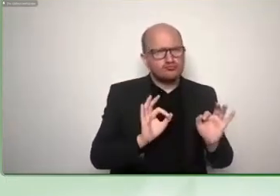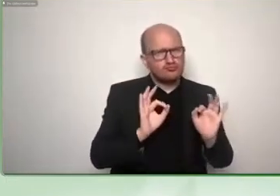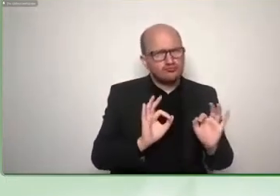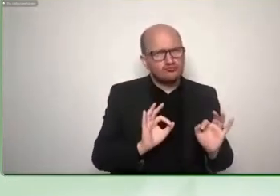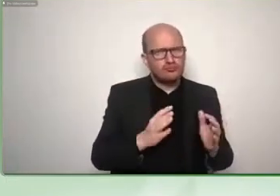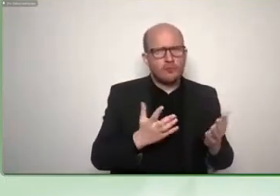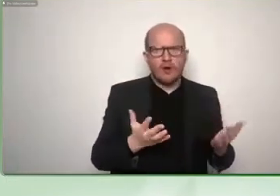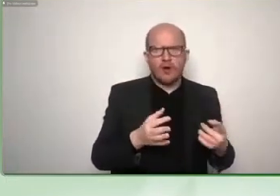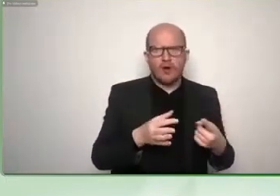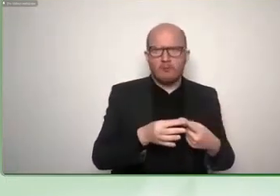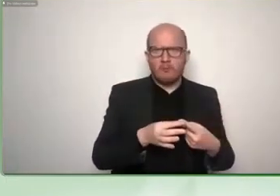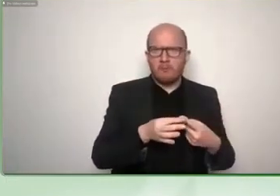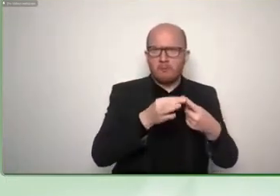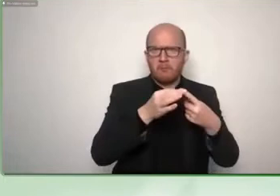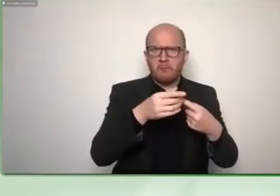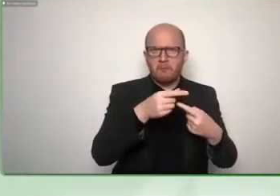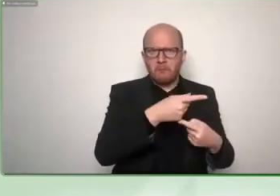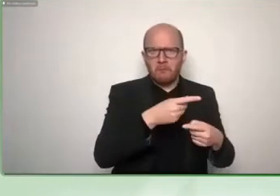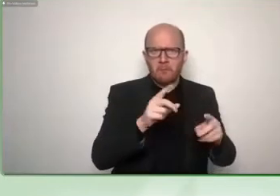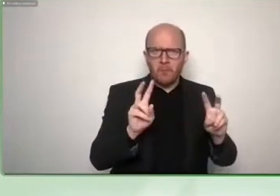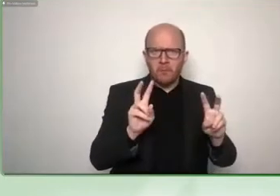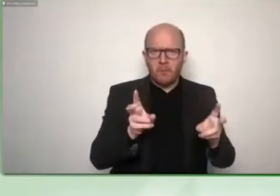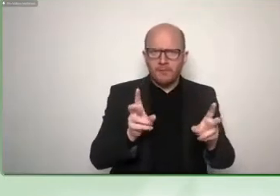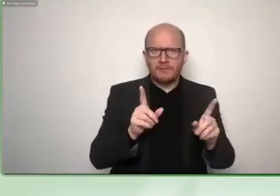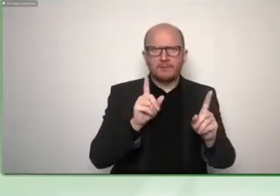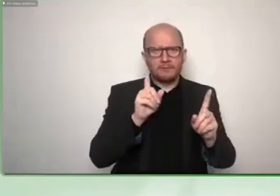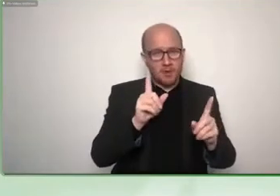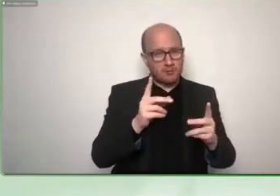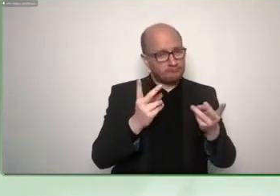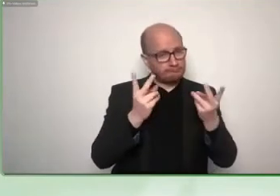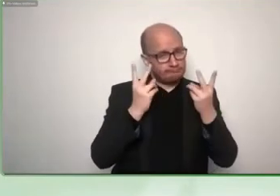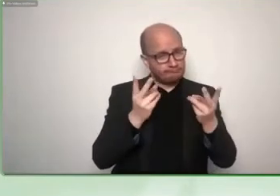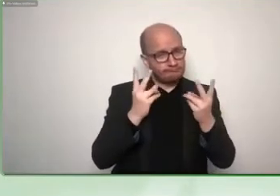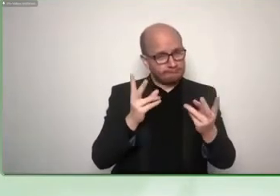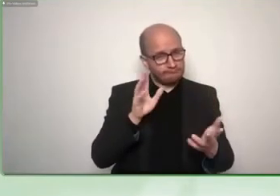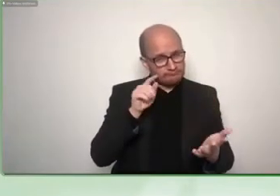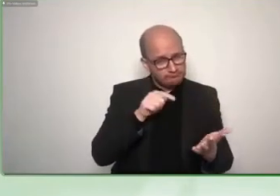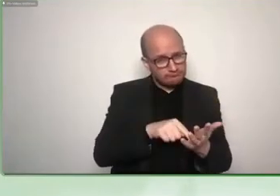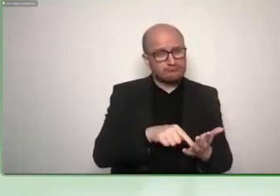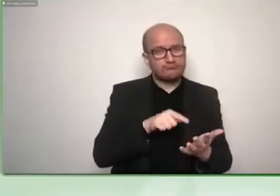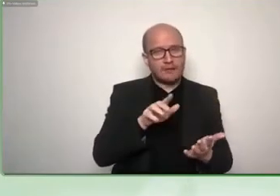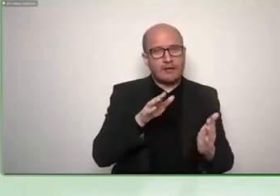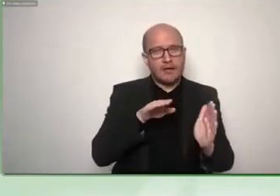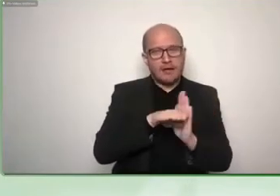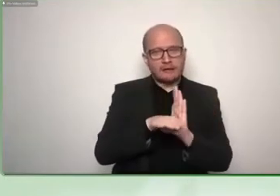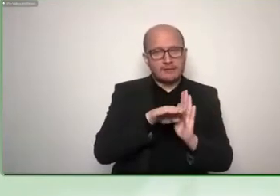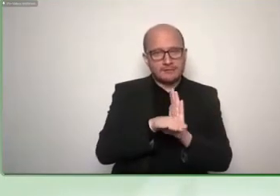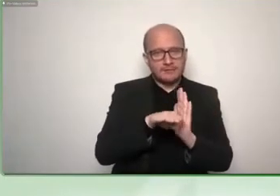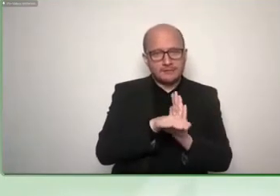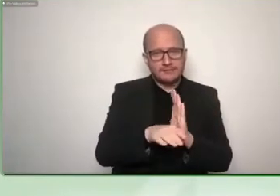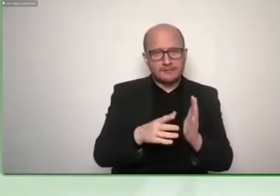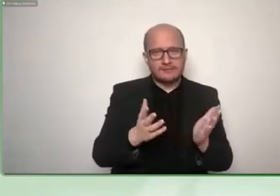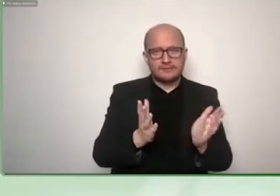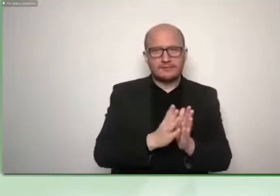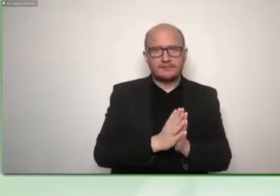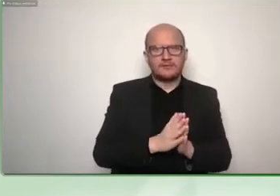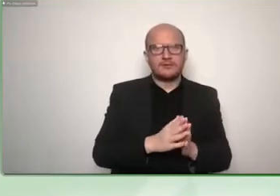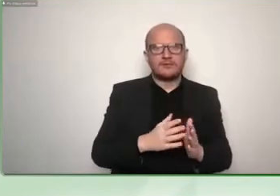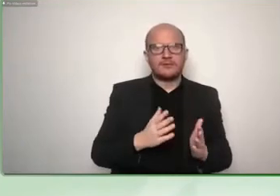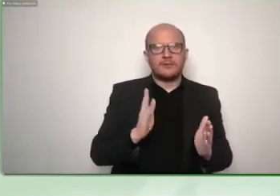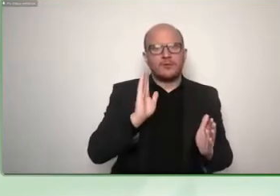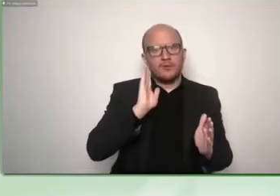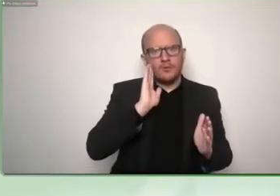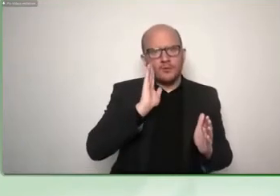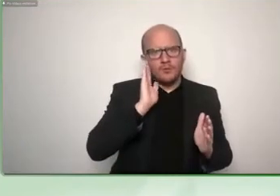actually it's in the heart of accessibility we are going to talk about lorman and the lorman alphabet and i'm having here with me